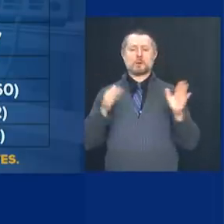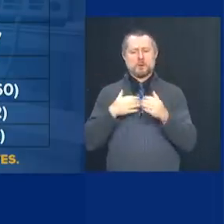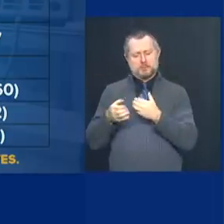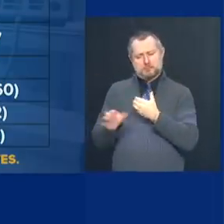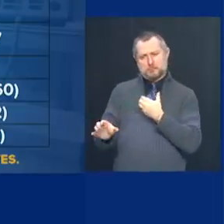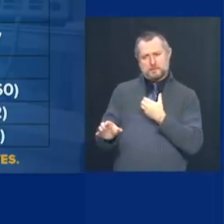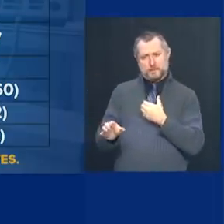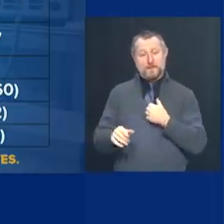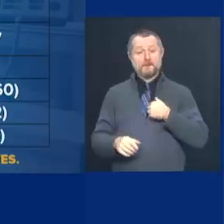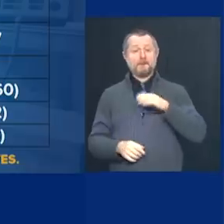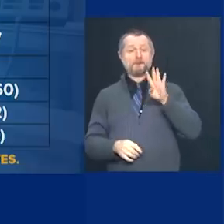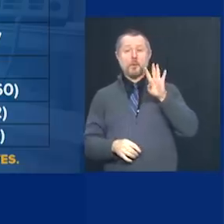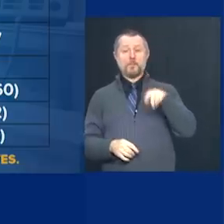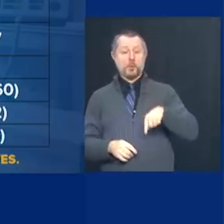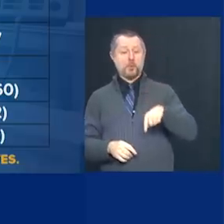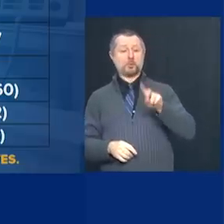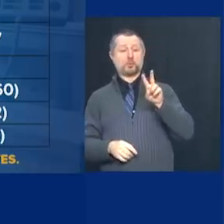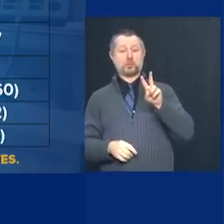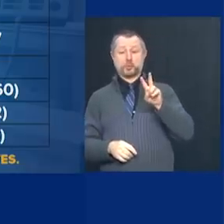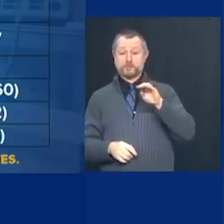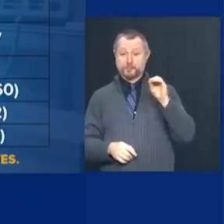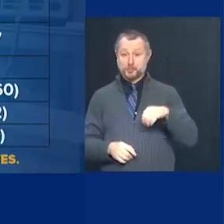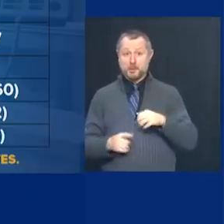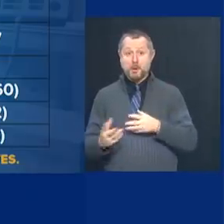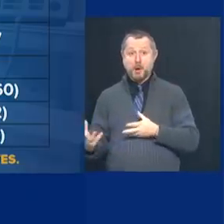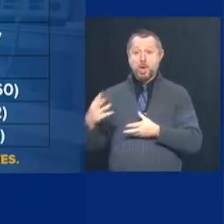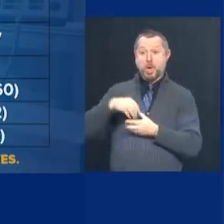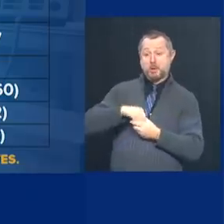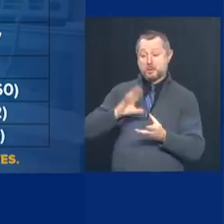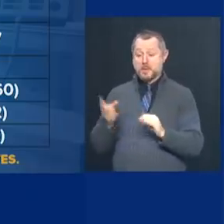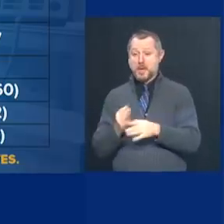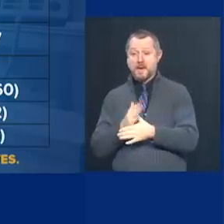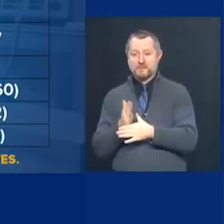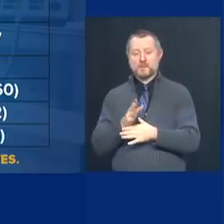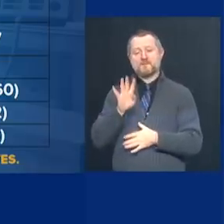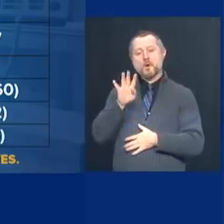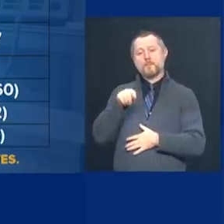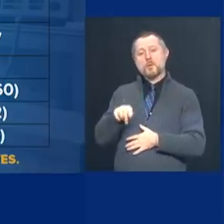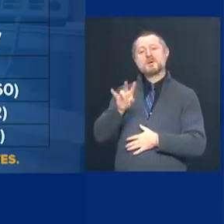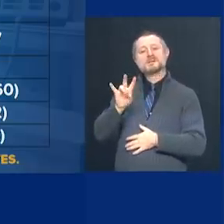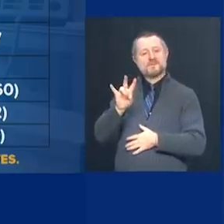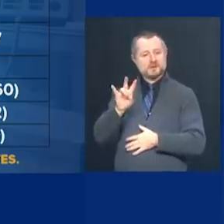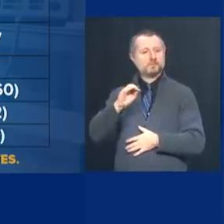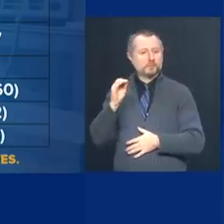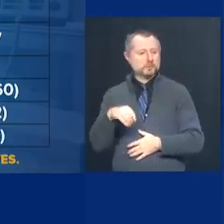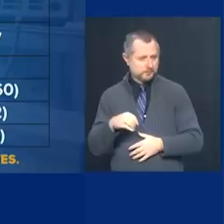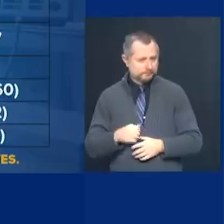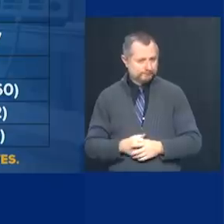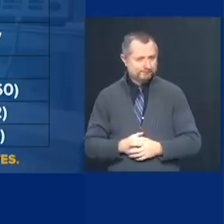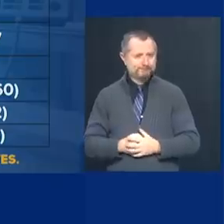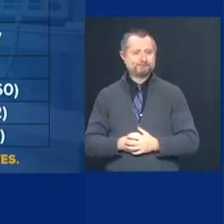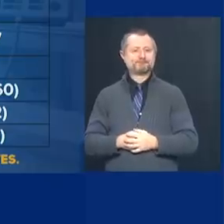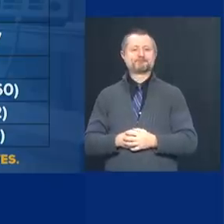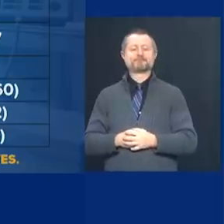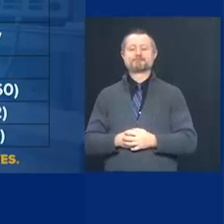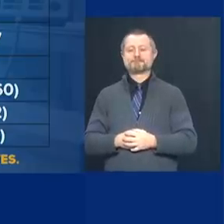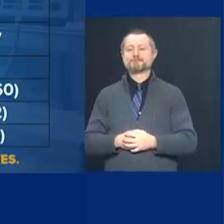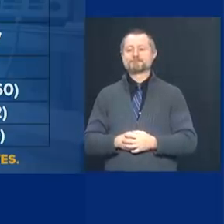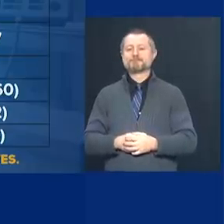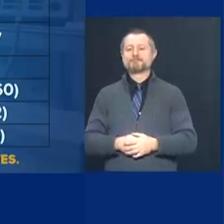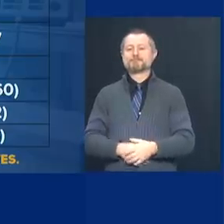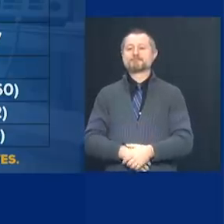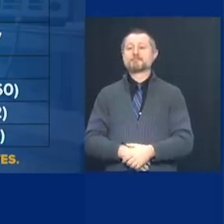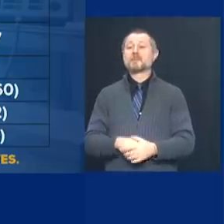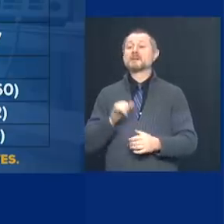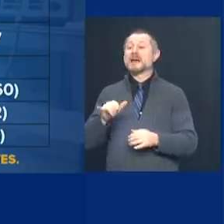.2. If you add those zones in, we're at 4.7. The positivity in those high intensity zones is